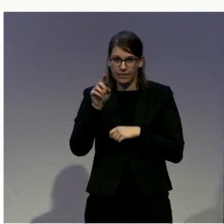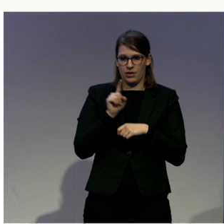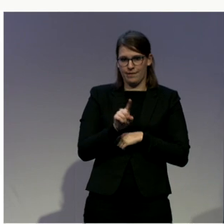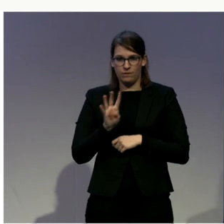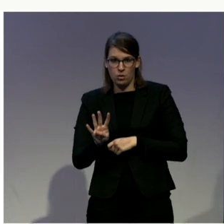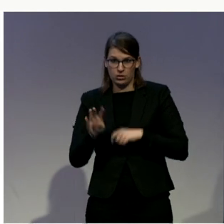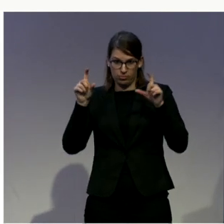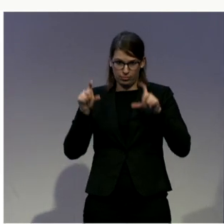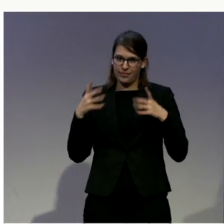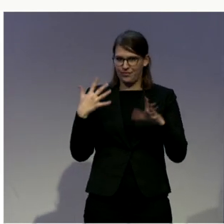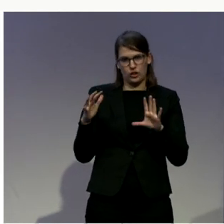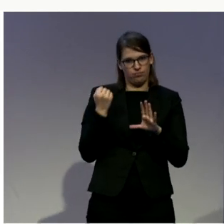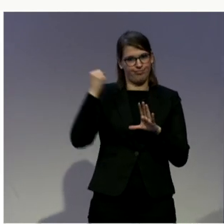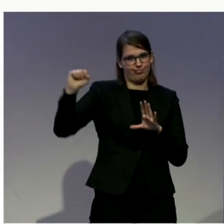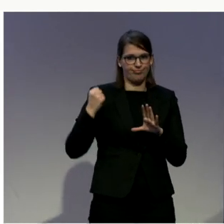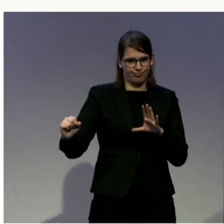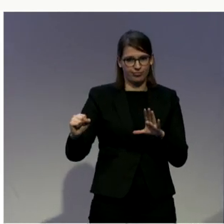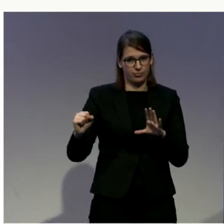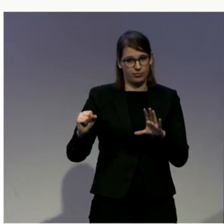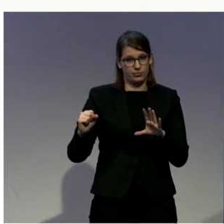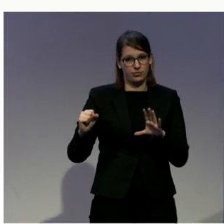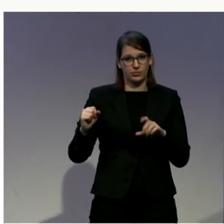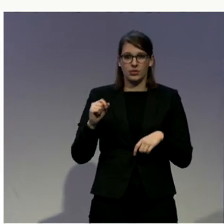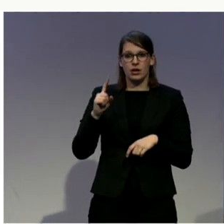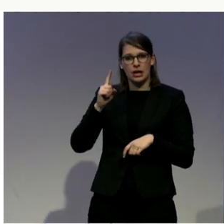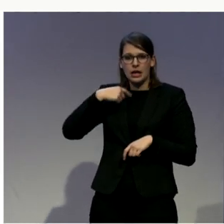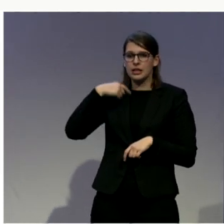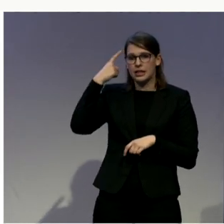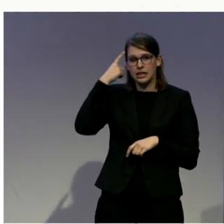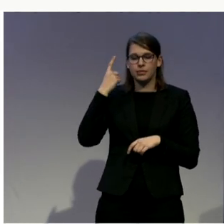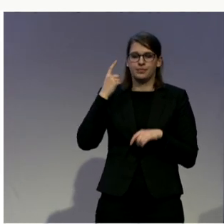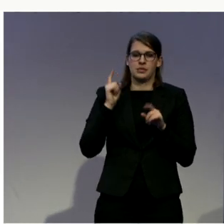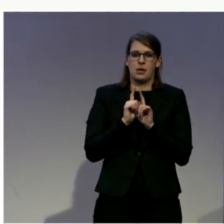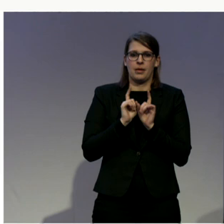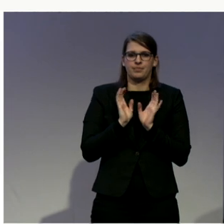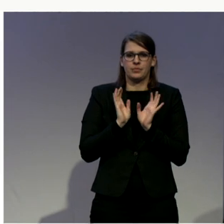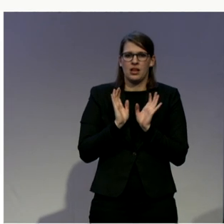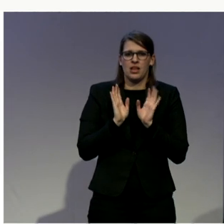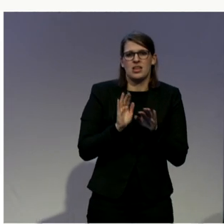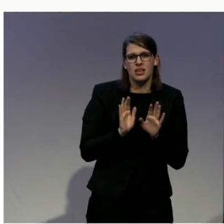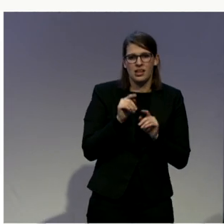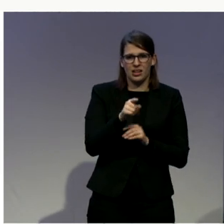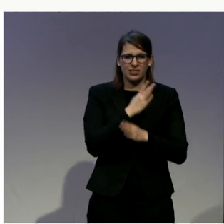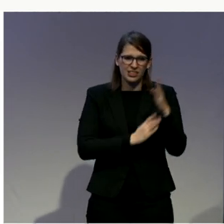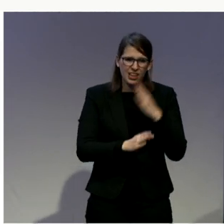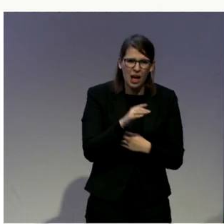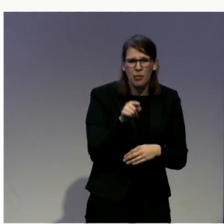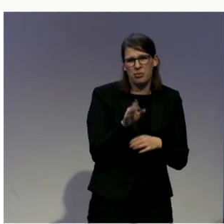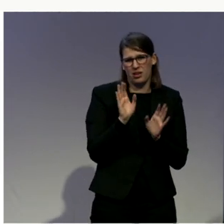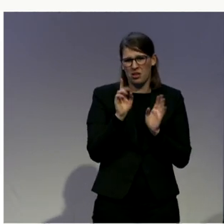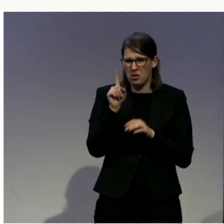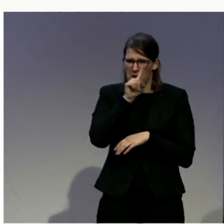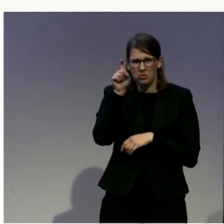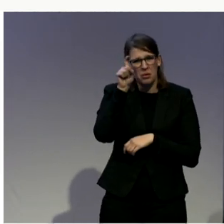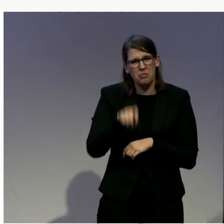the narrative that justifies getting people with disabilities out of the criminal system is because of their